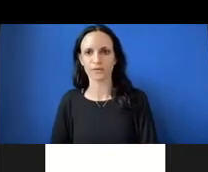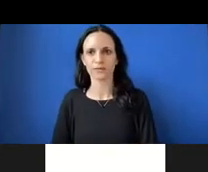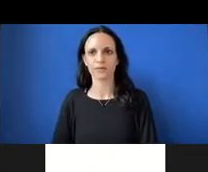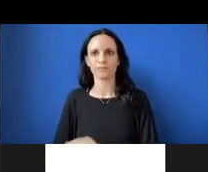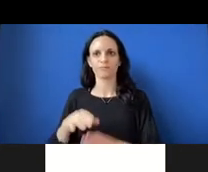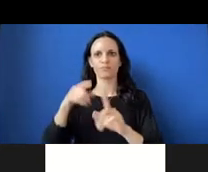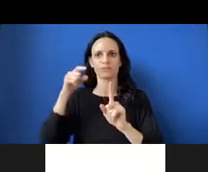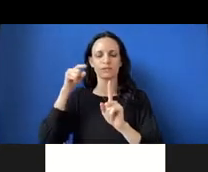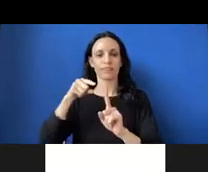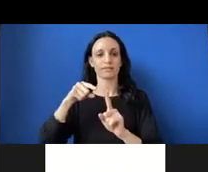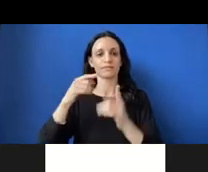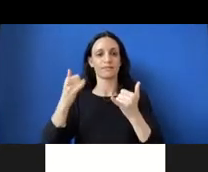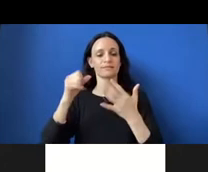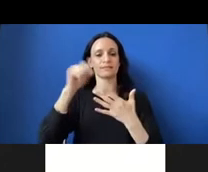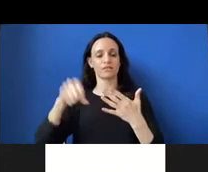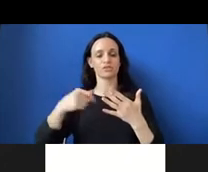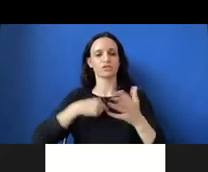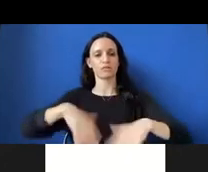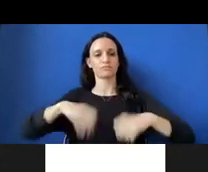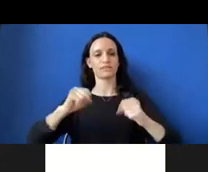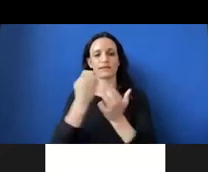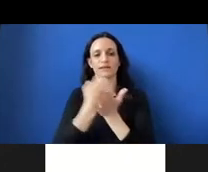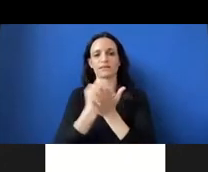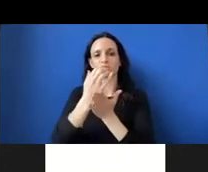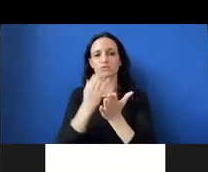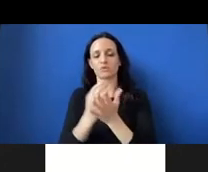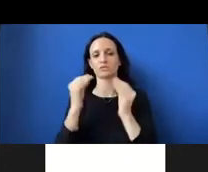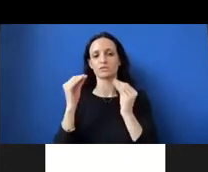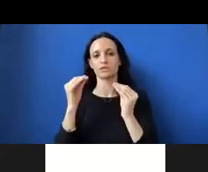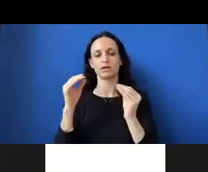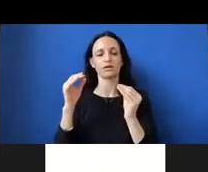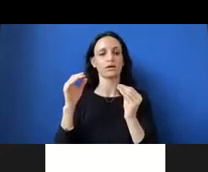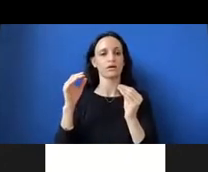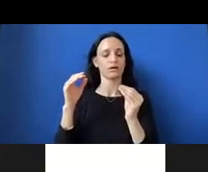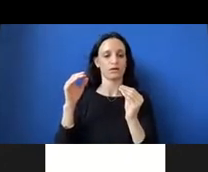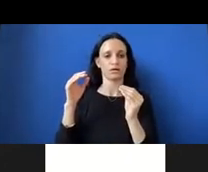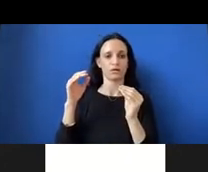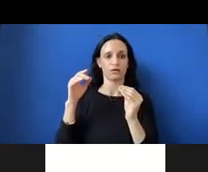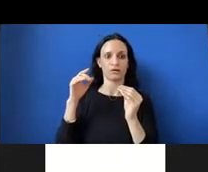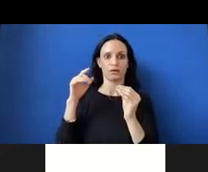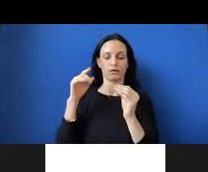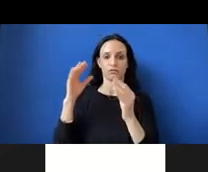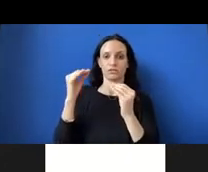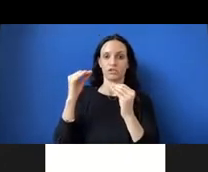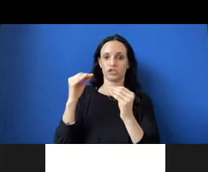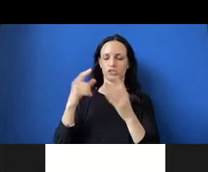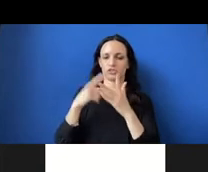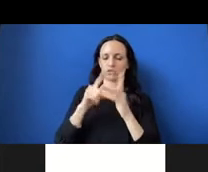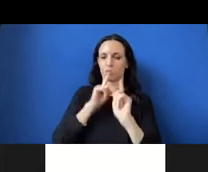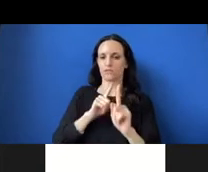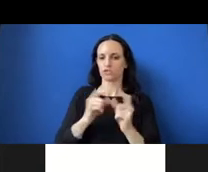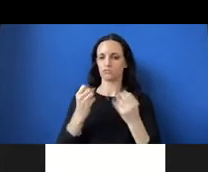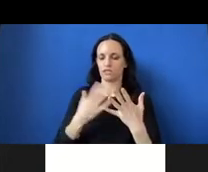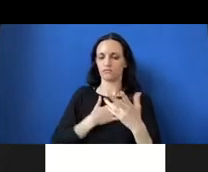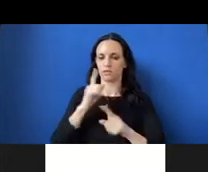I'm taking an economics course taught by Dr. Van Katesten, which has truly begun to answer a lot of the questions I've had throughout my